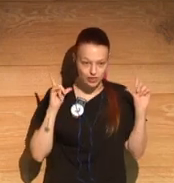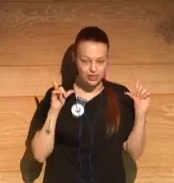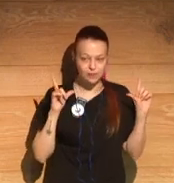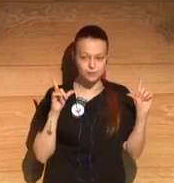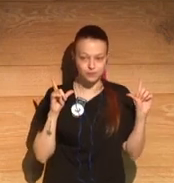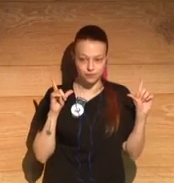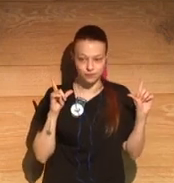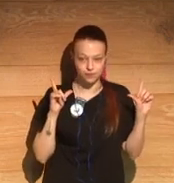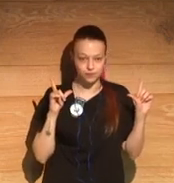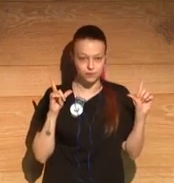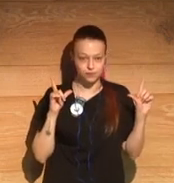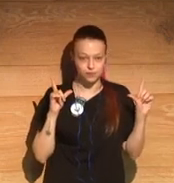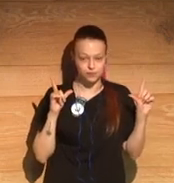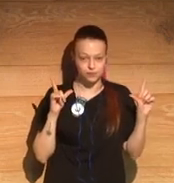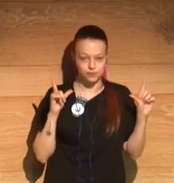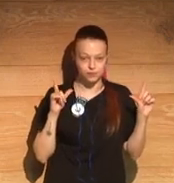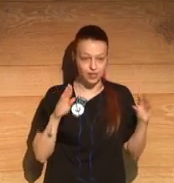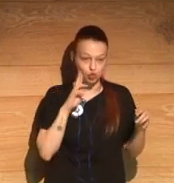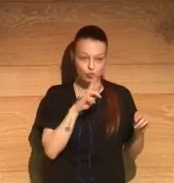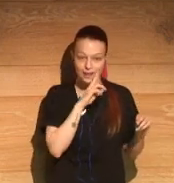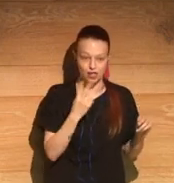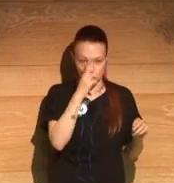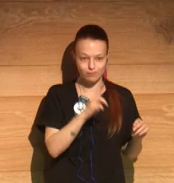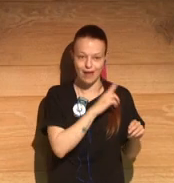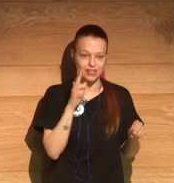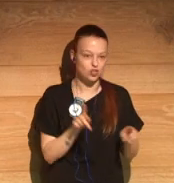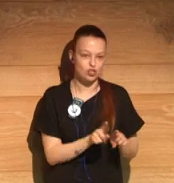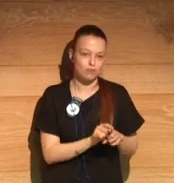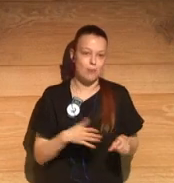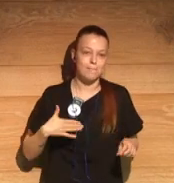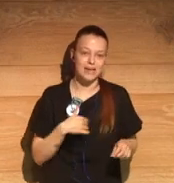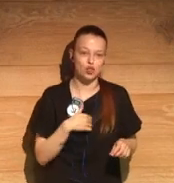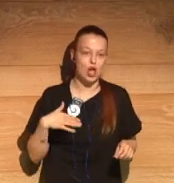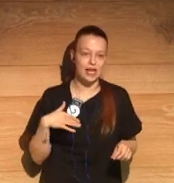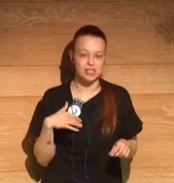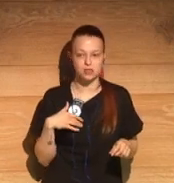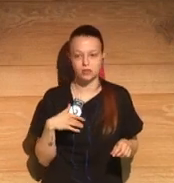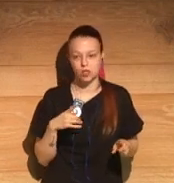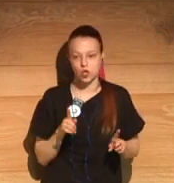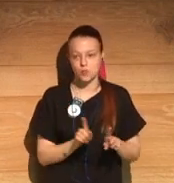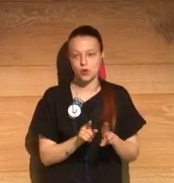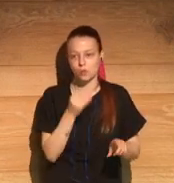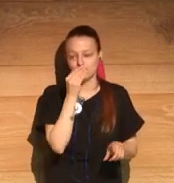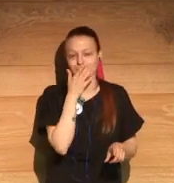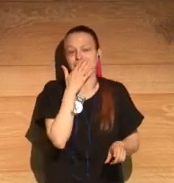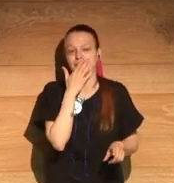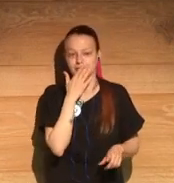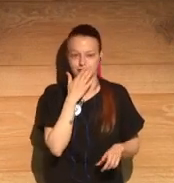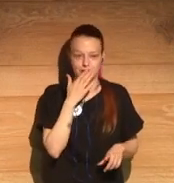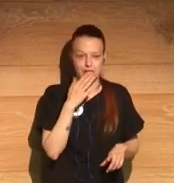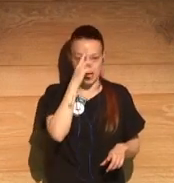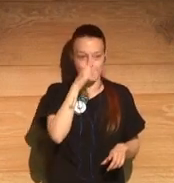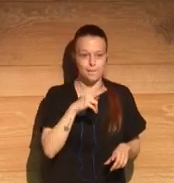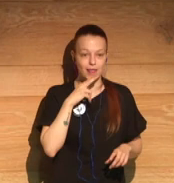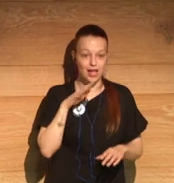father of Cyril, the main character, you know, there's sort of carbo-catax